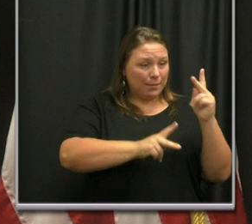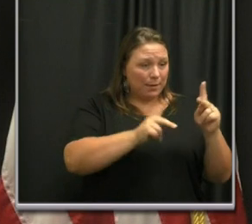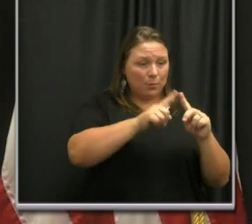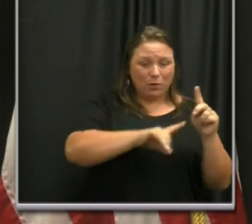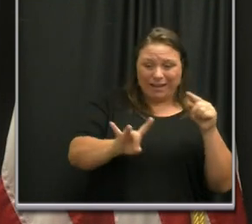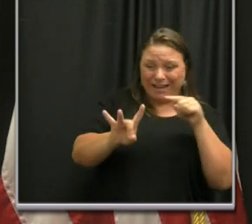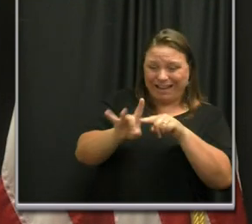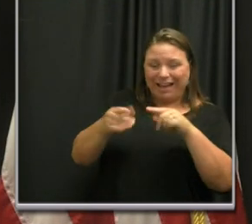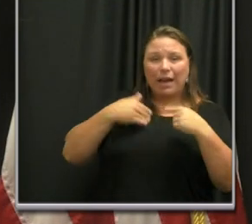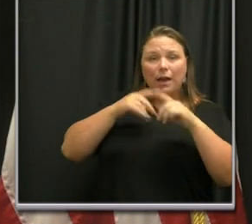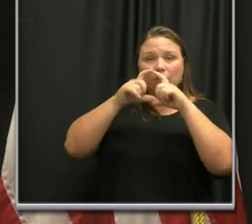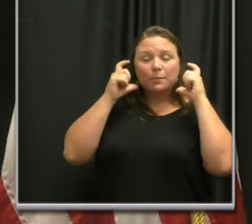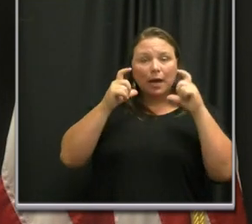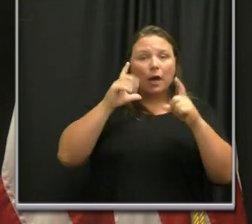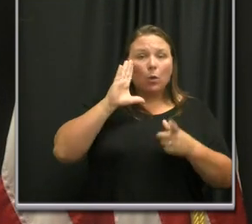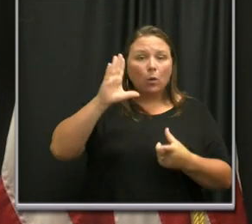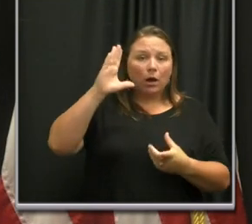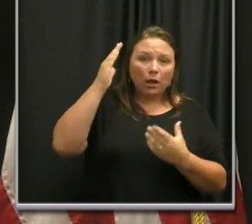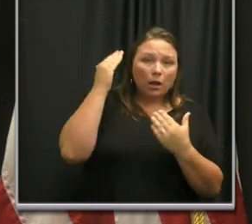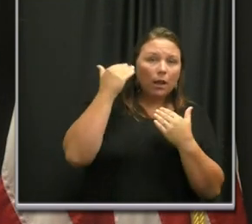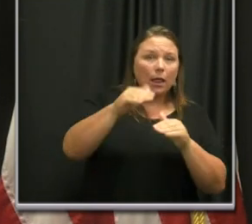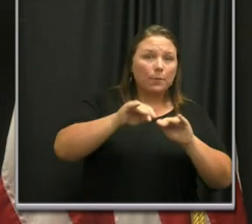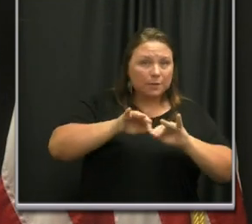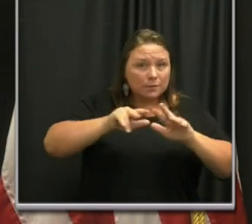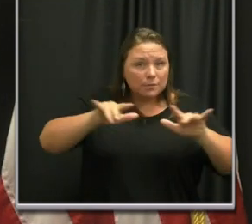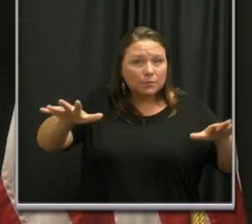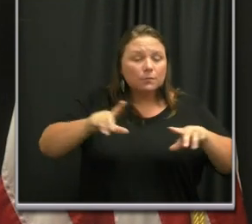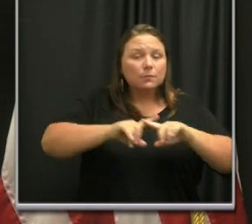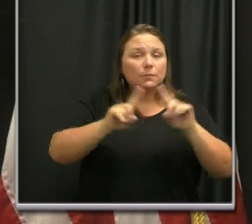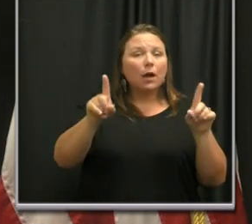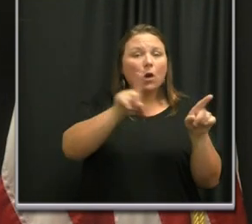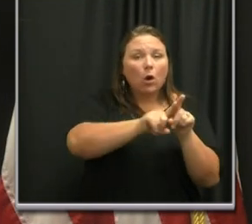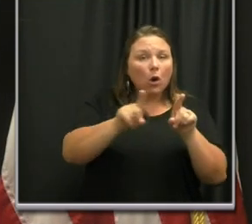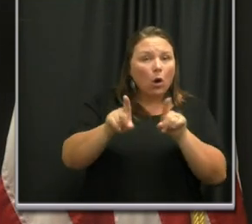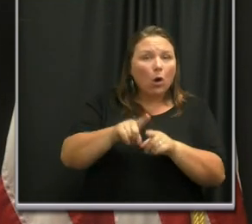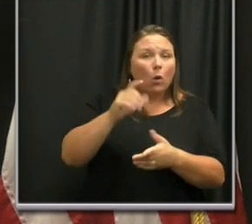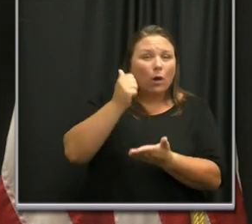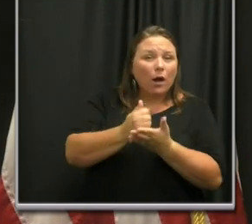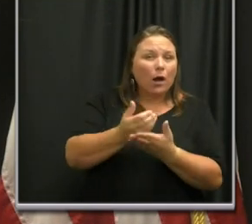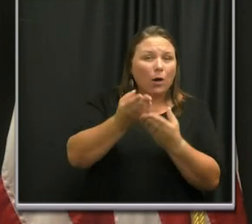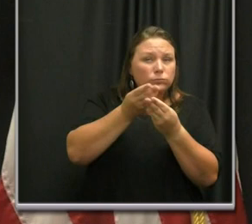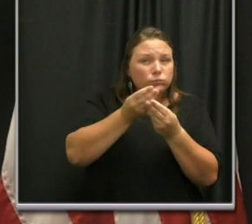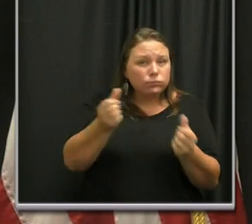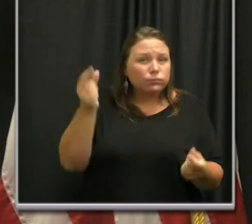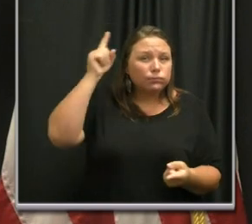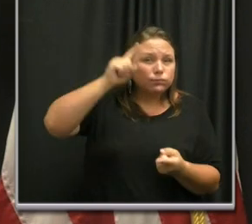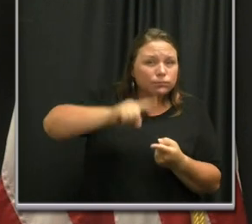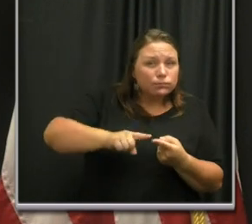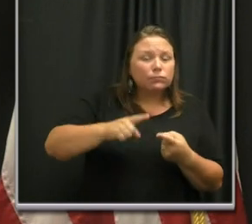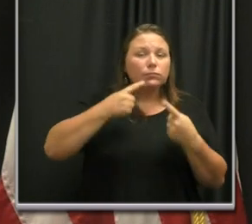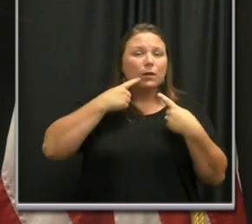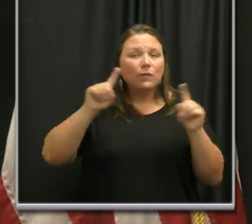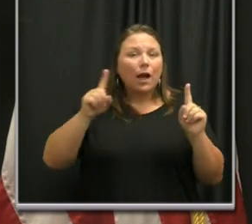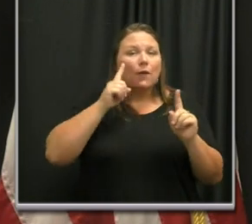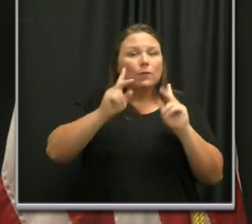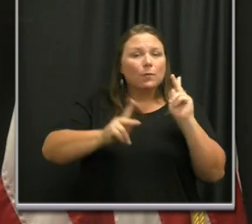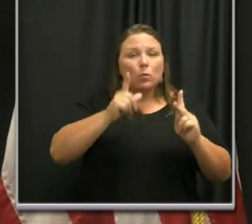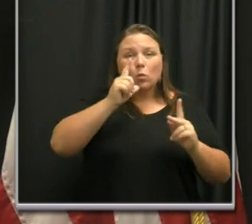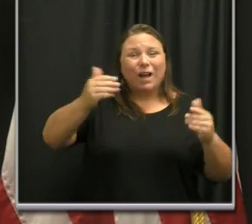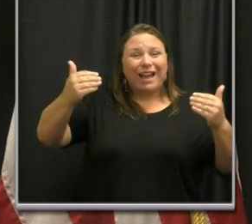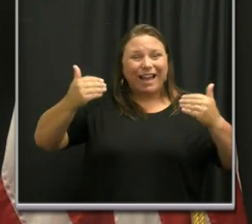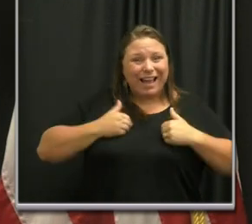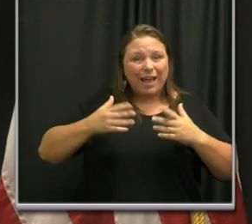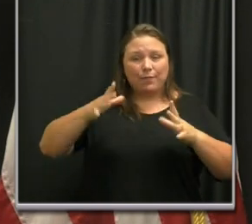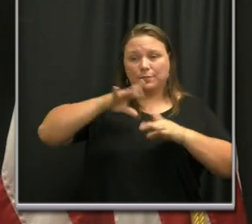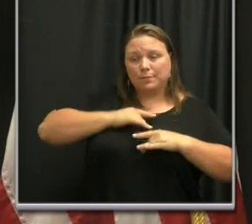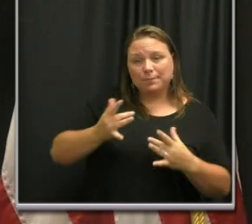masks, it not only limits the spread of the disease, it is materially effective on the people that have the disease in